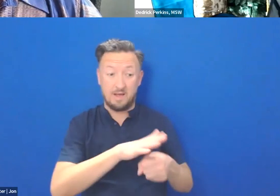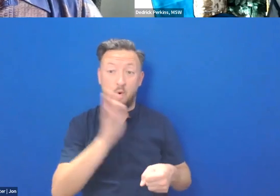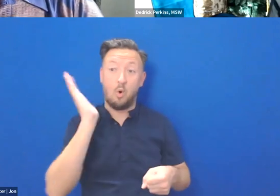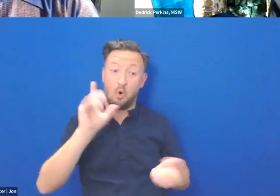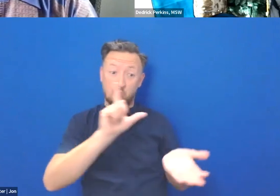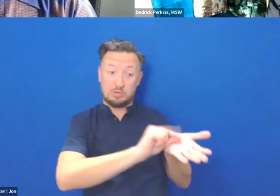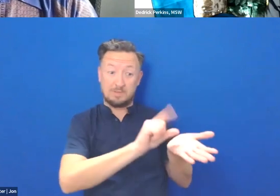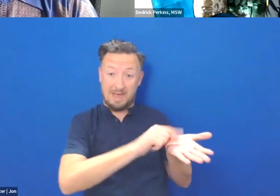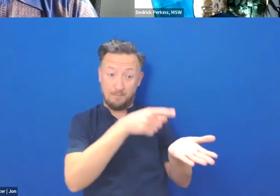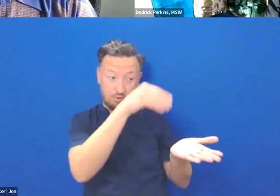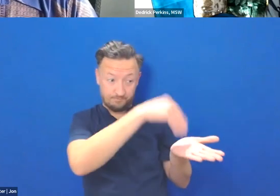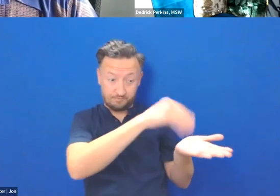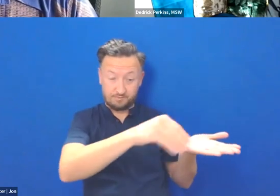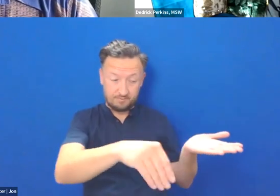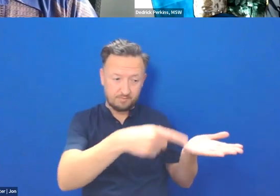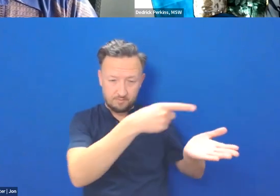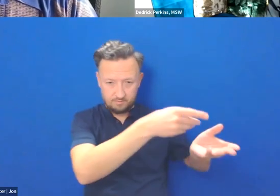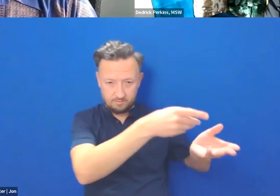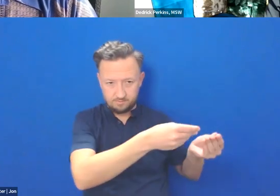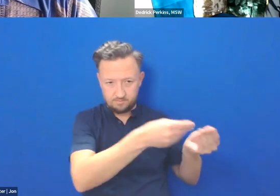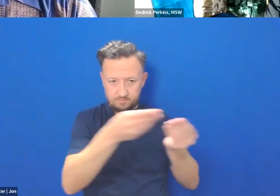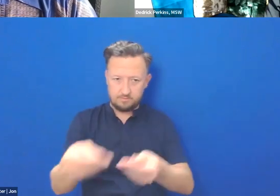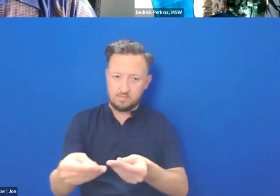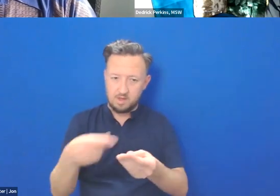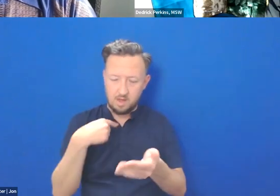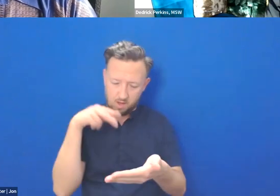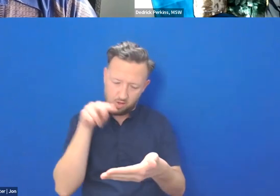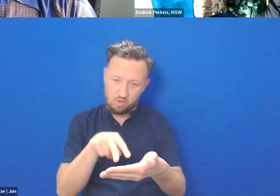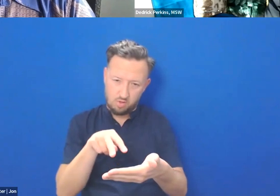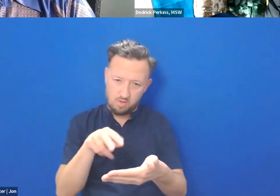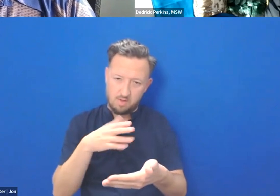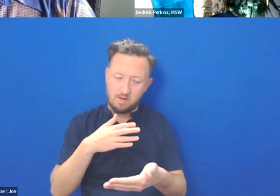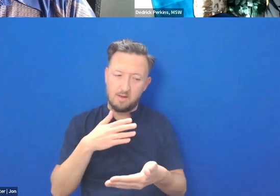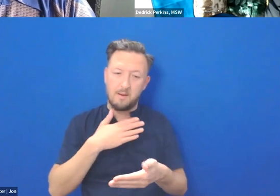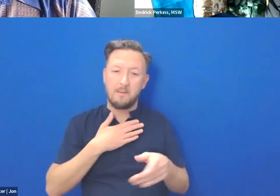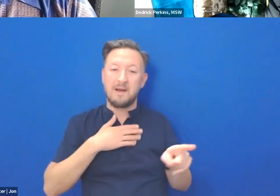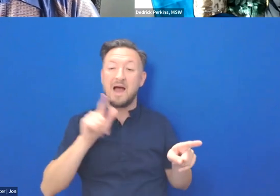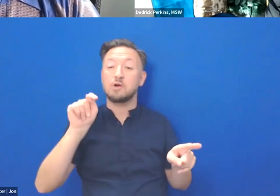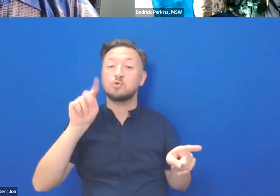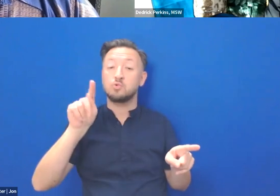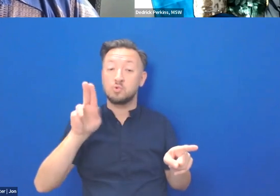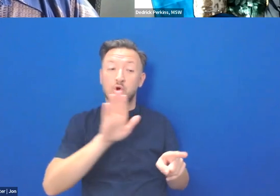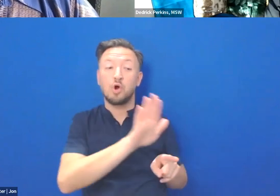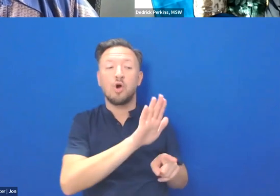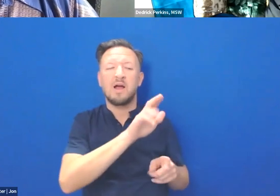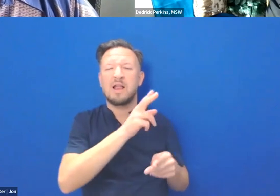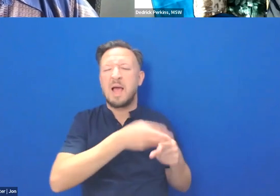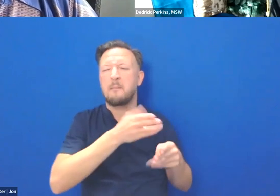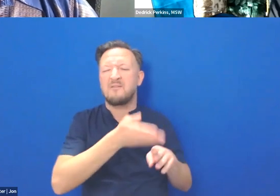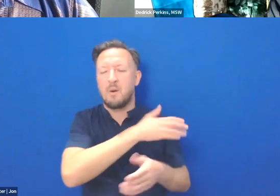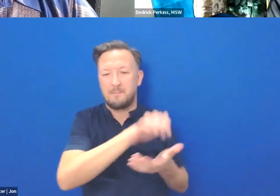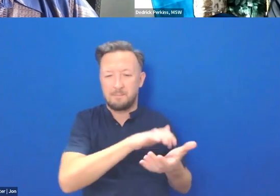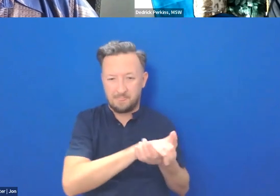Wow. So I went to the index and I looked up my tutus maiden name. And her maiden name is